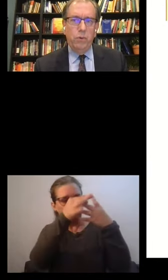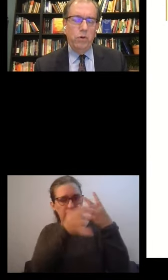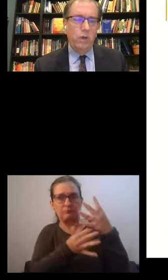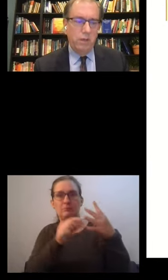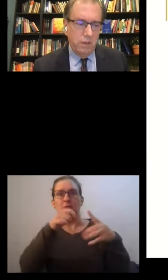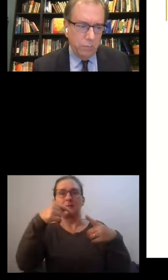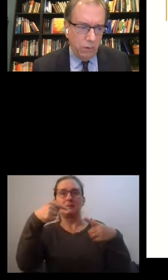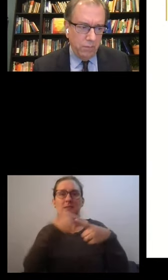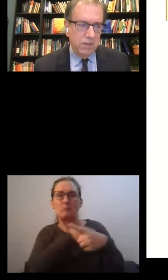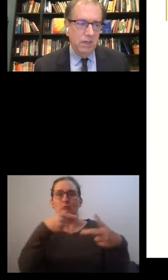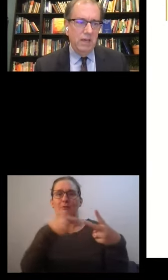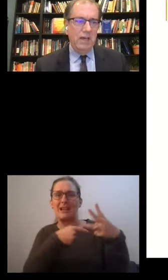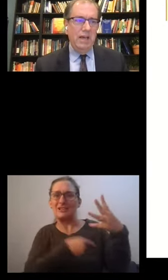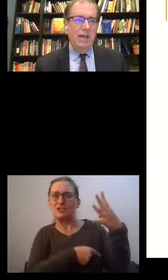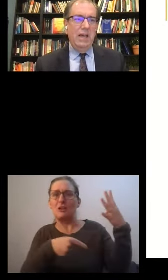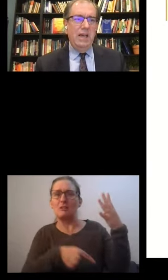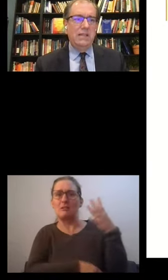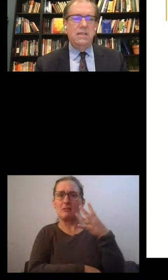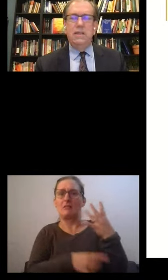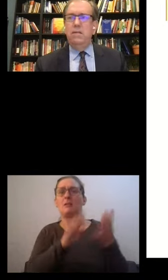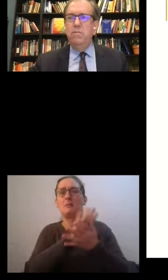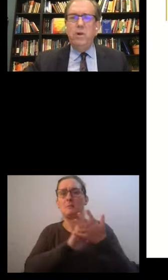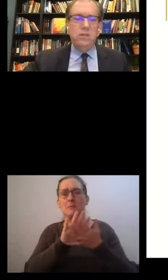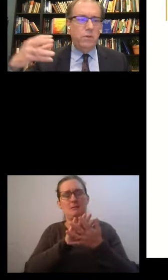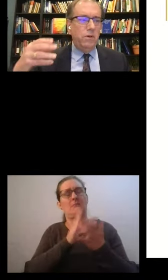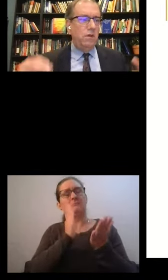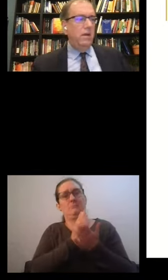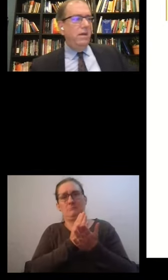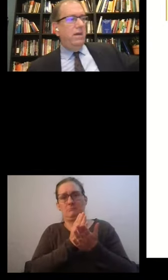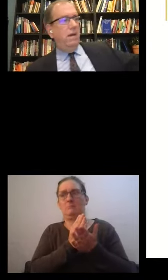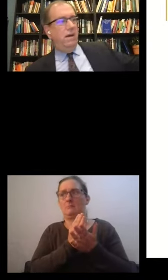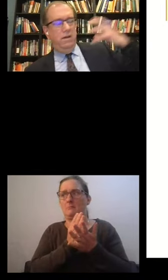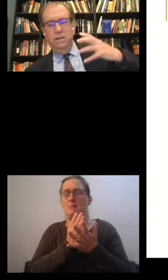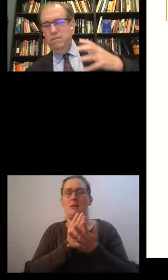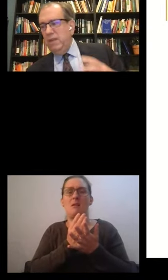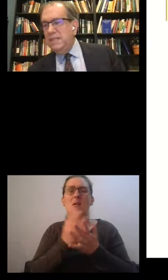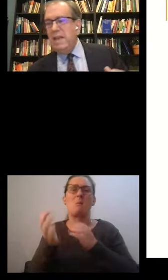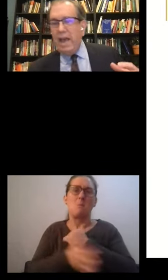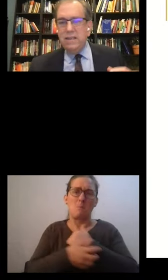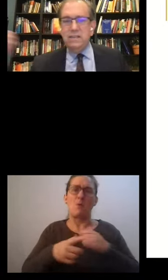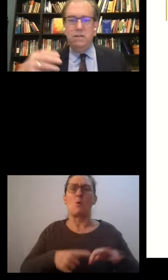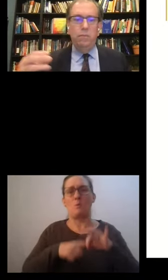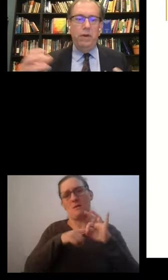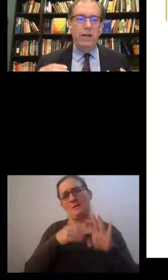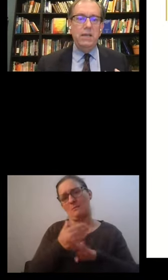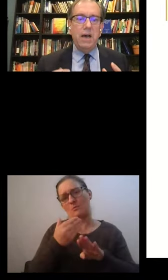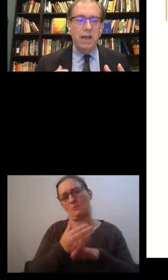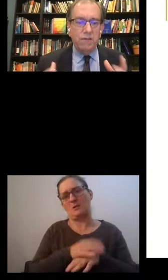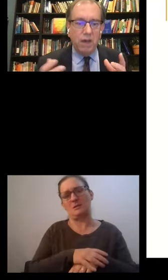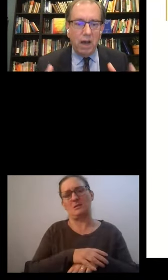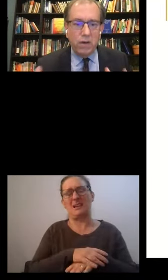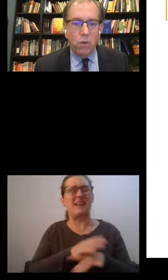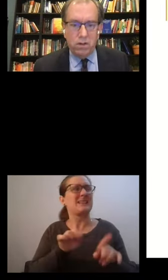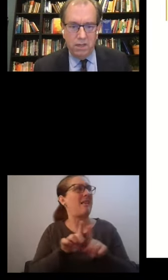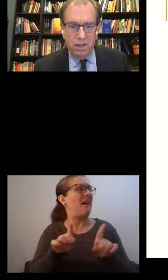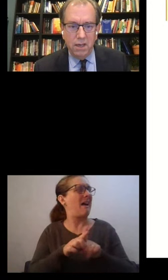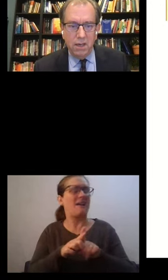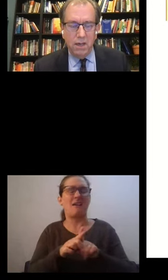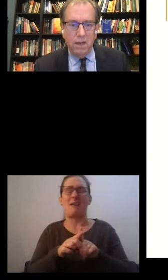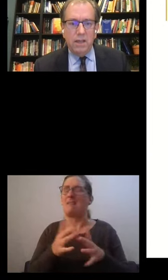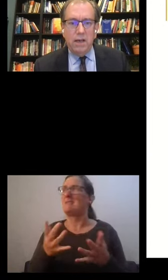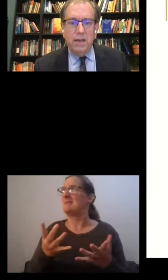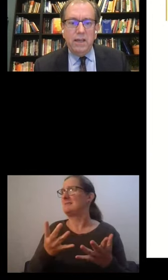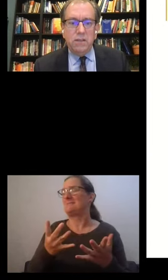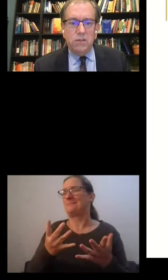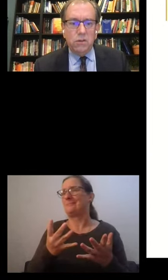poor quality employment. It's the multiple attacks by not having high quality